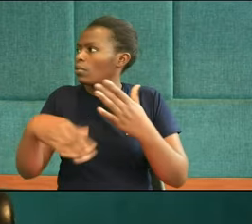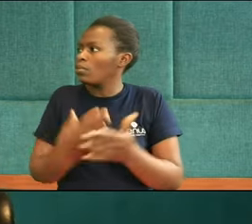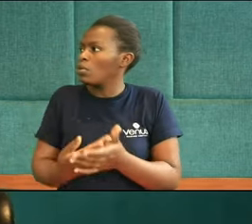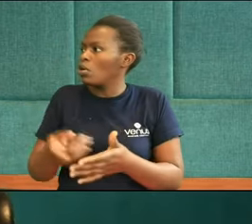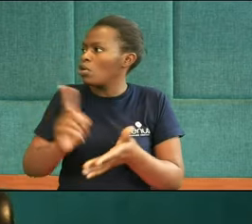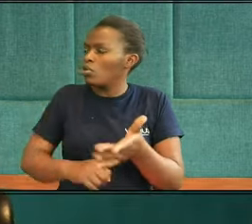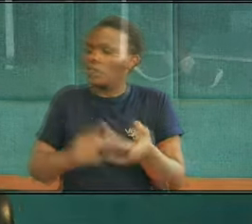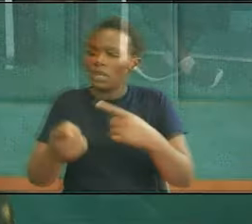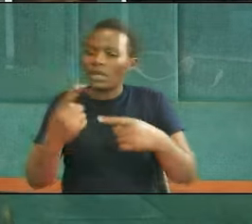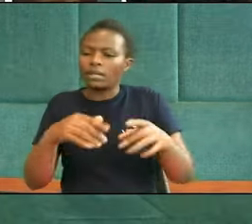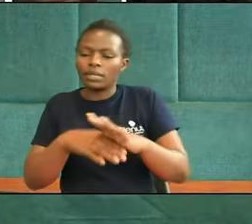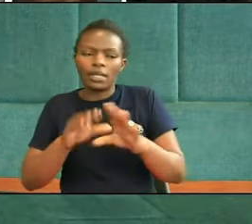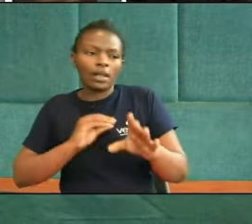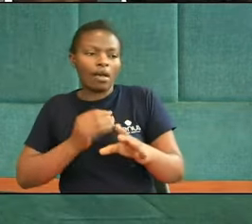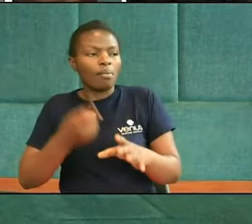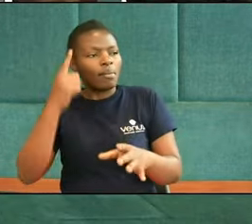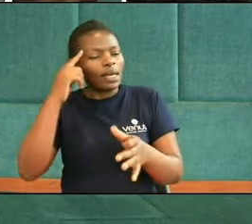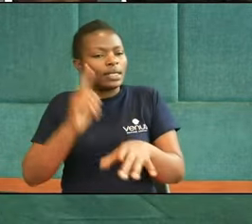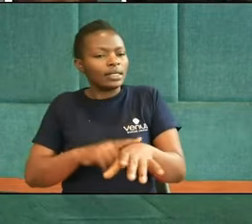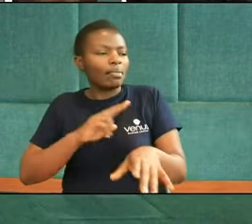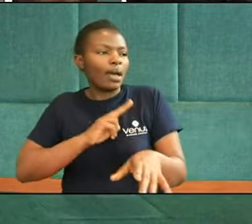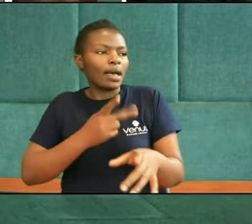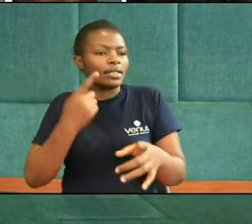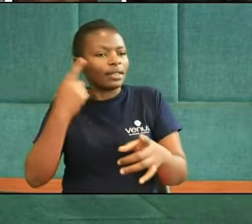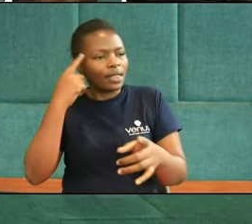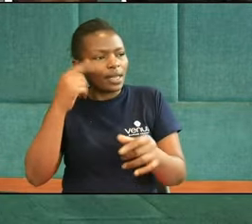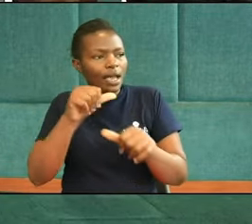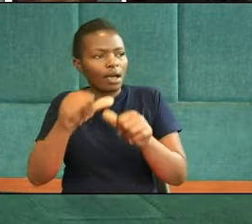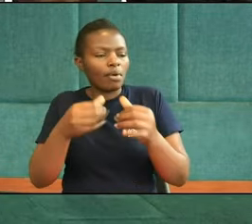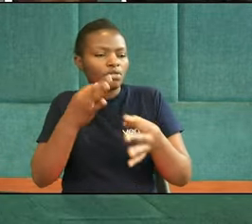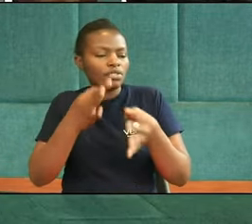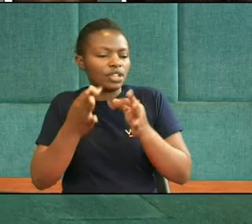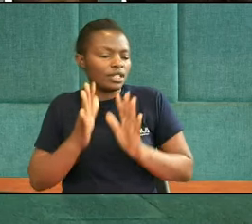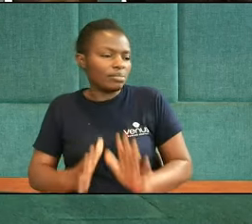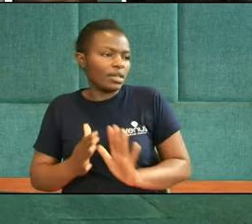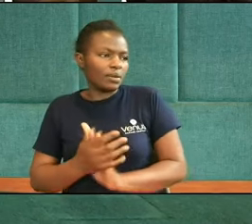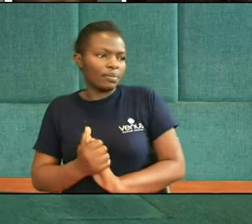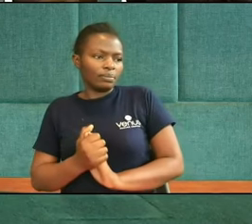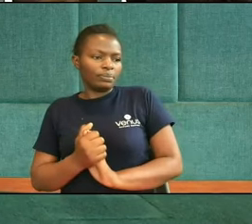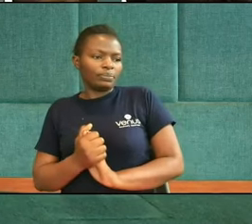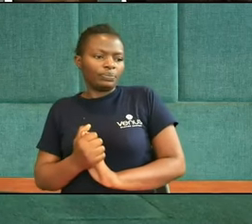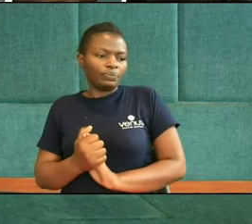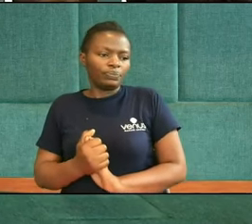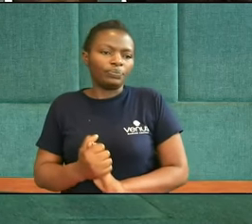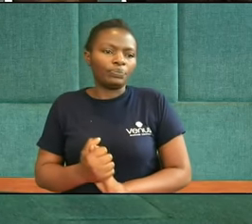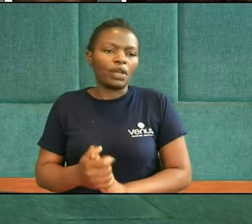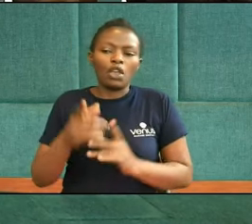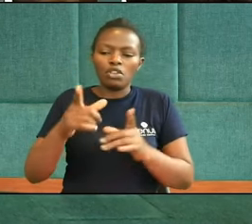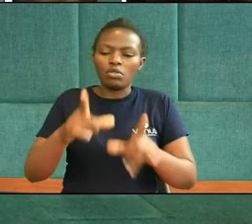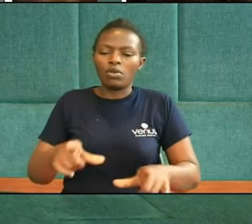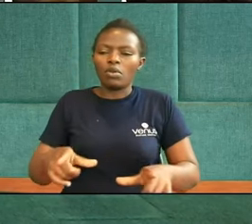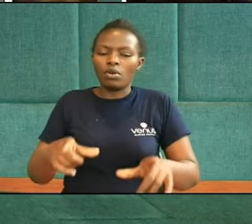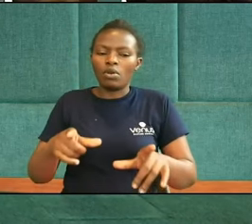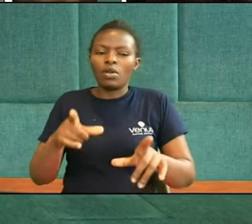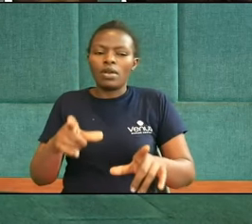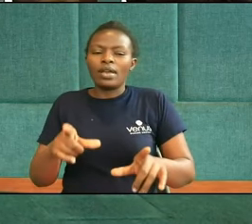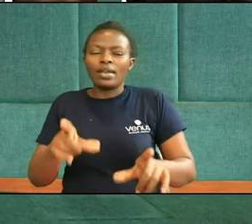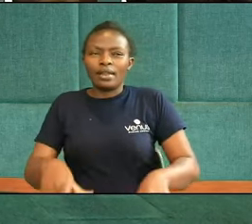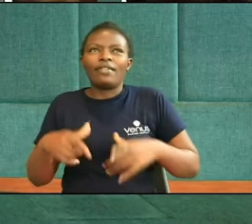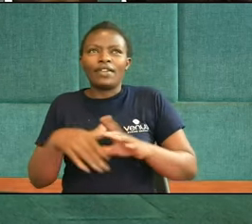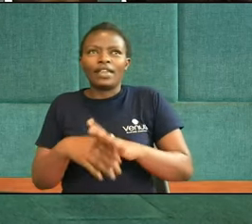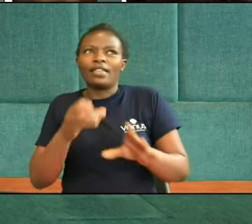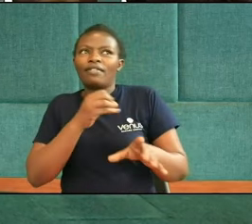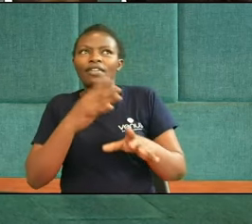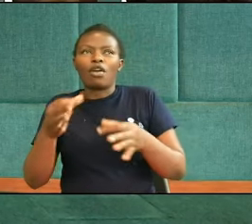mind When we think About judgment And you know It's just something To think about Are you living In the fear Of judgment Or are you